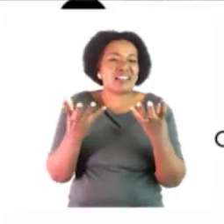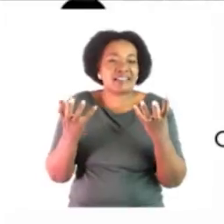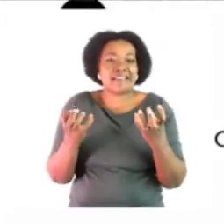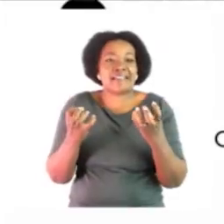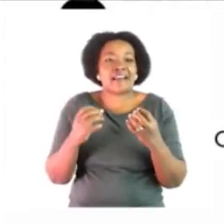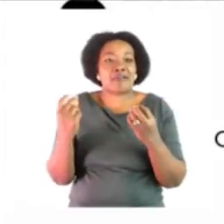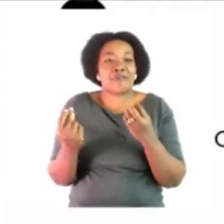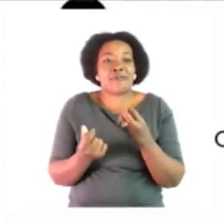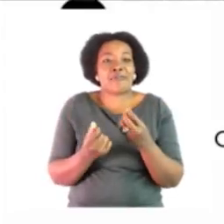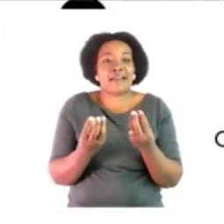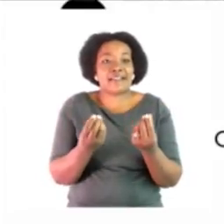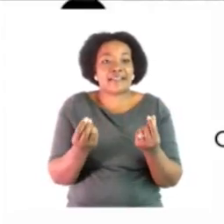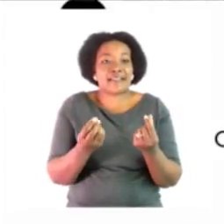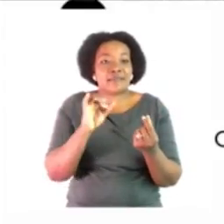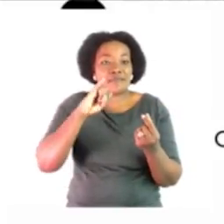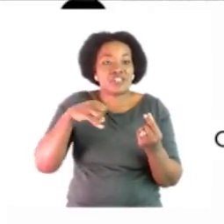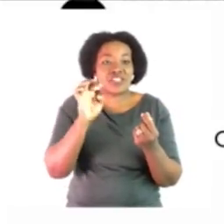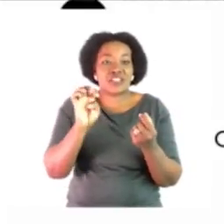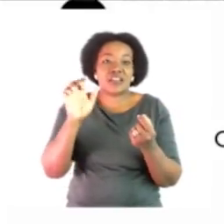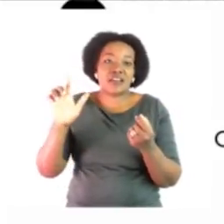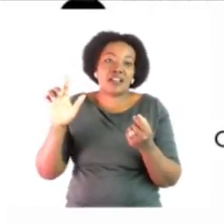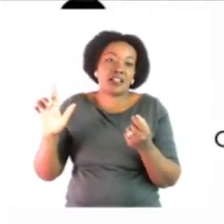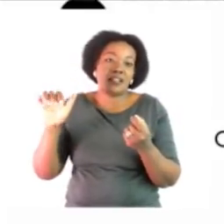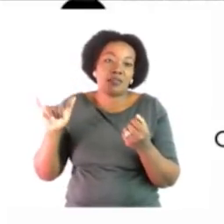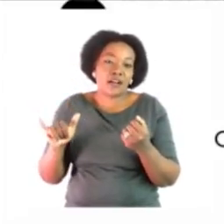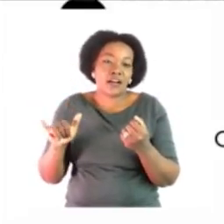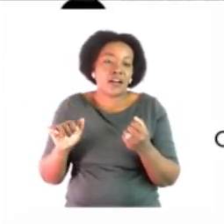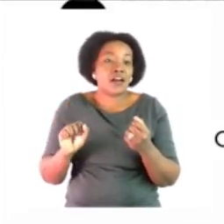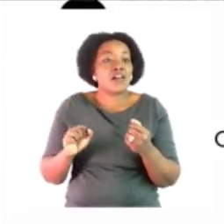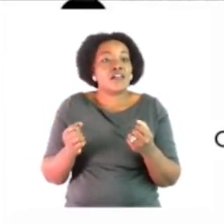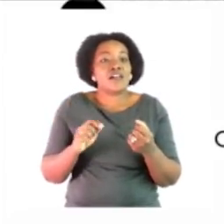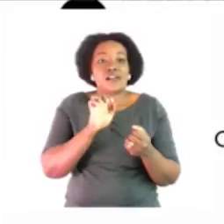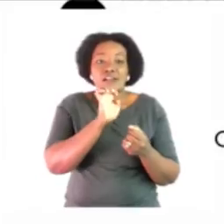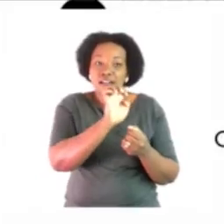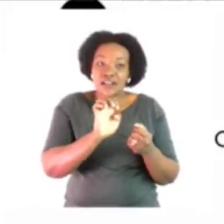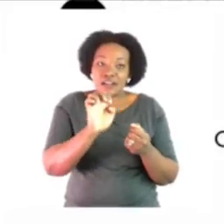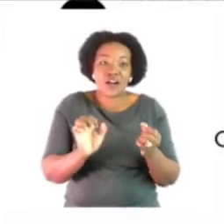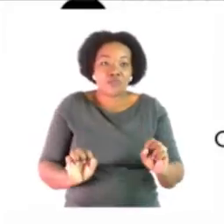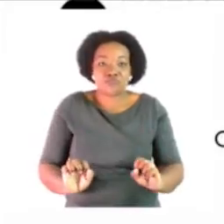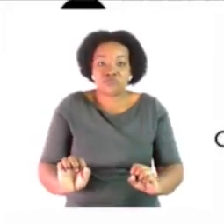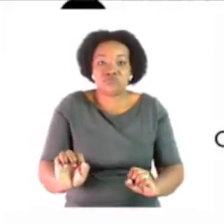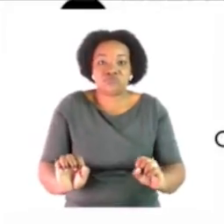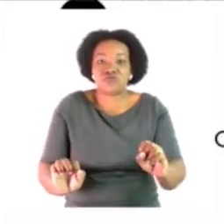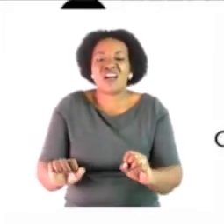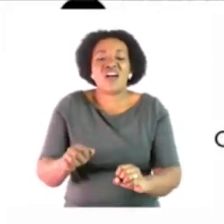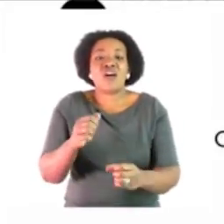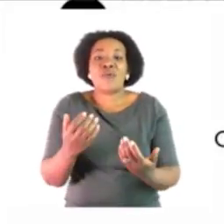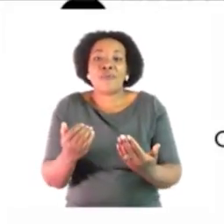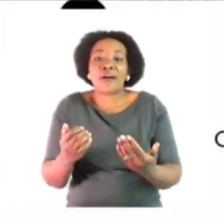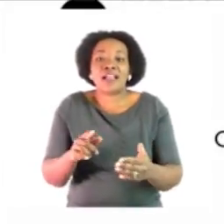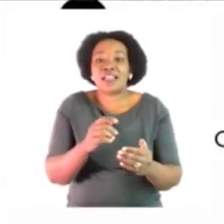some jelly estelle pushes the cart while her mom puts the groceries